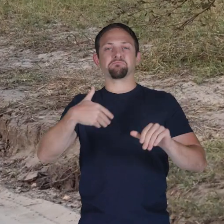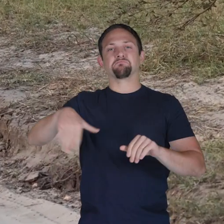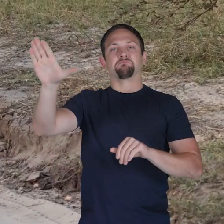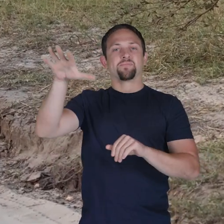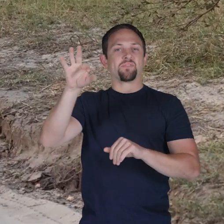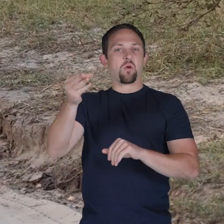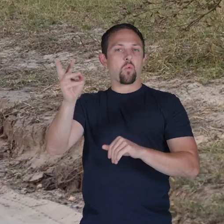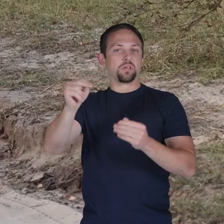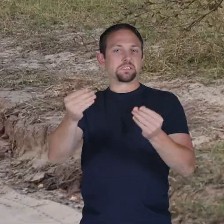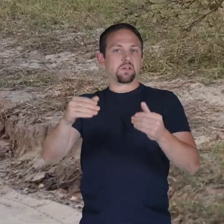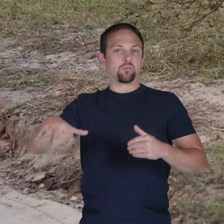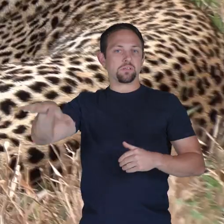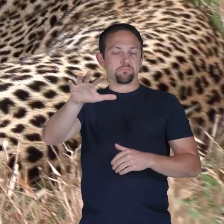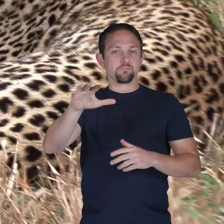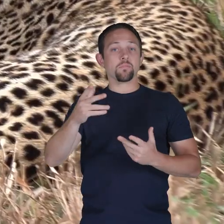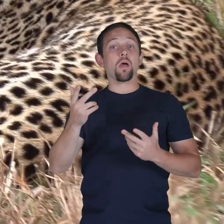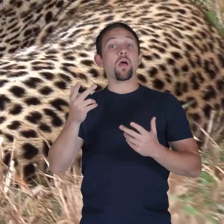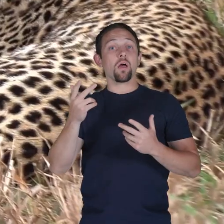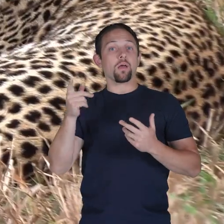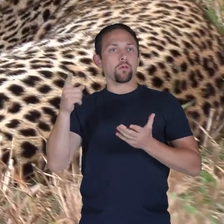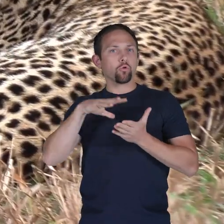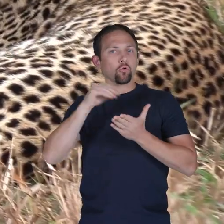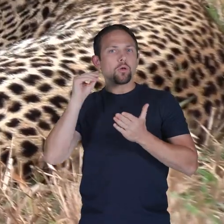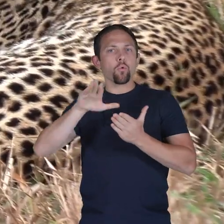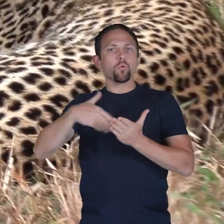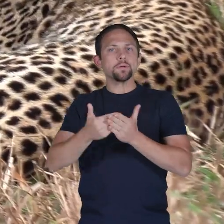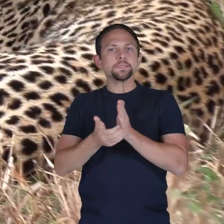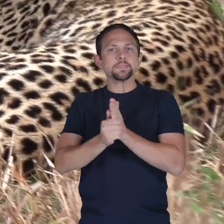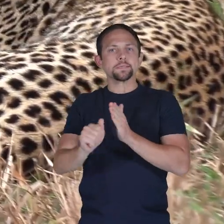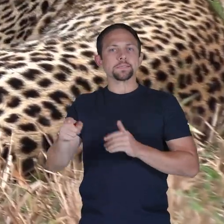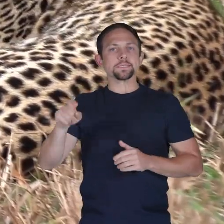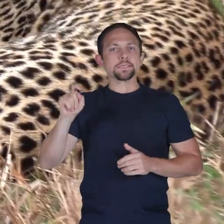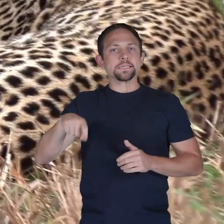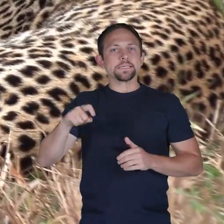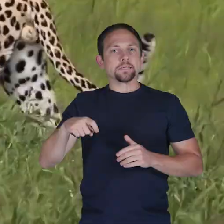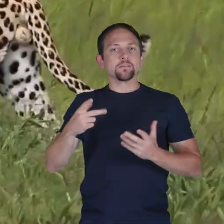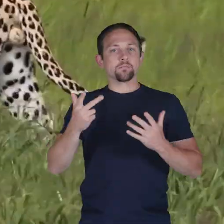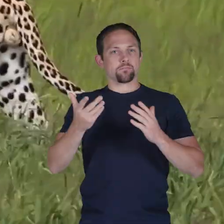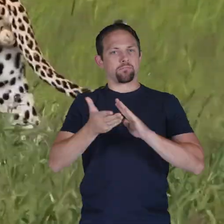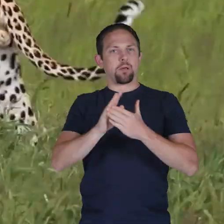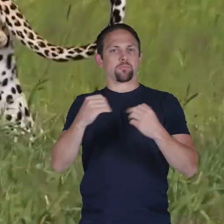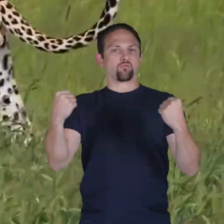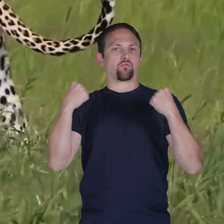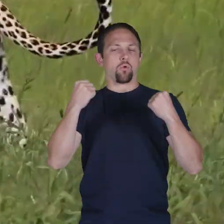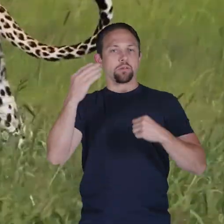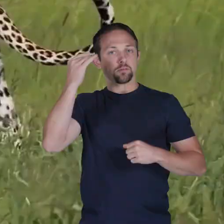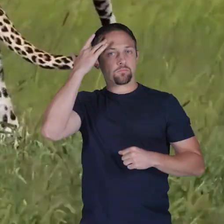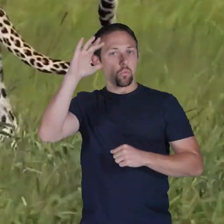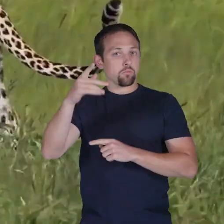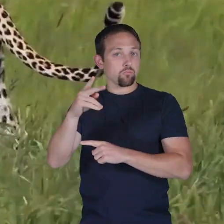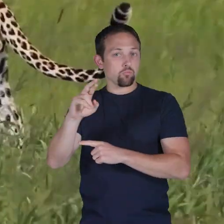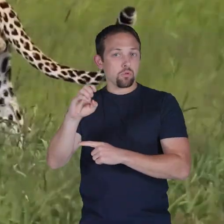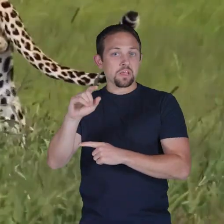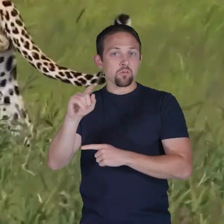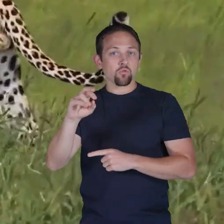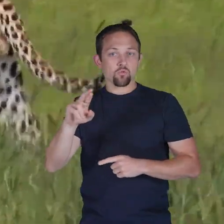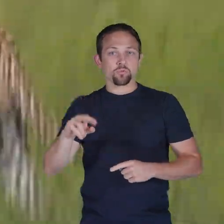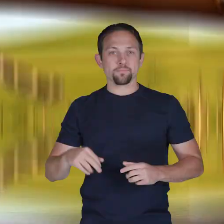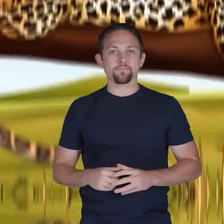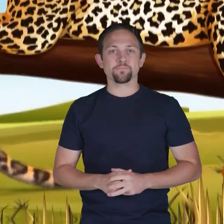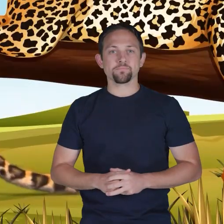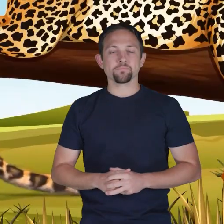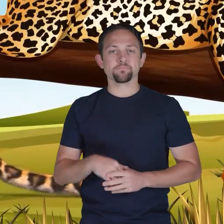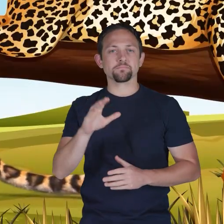to find their own territory this way they learn all the skills they need to be strong and smart predators